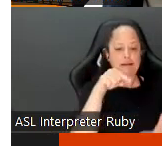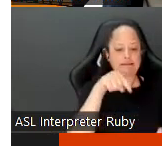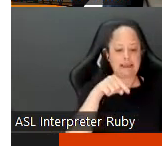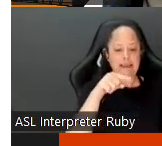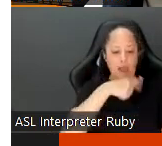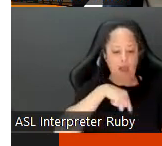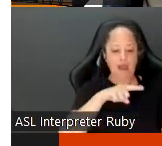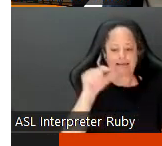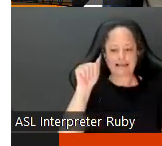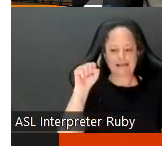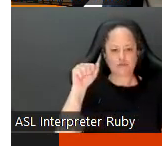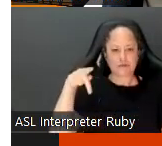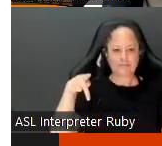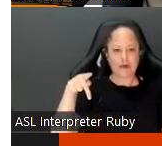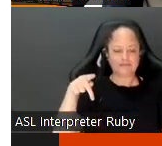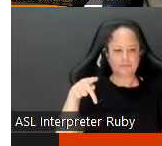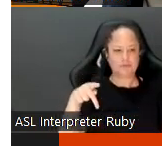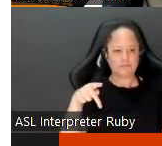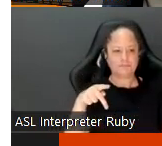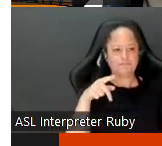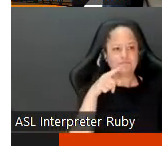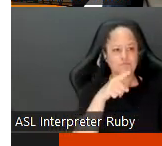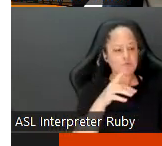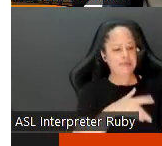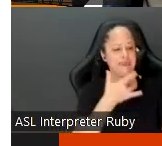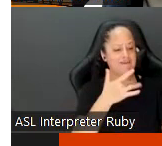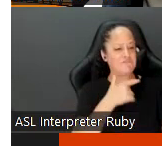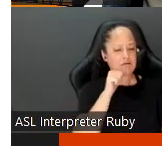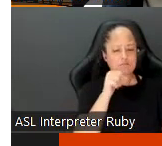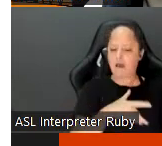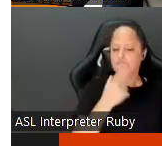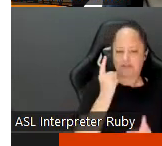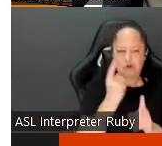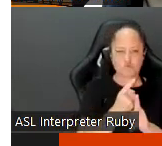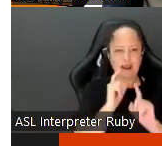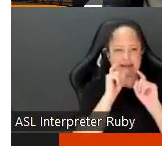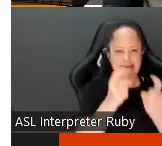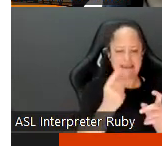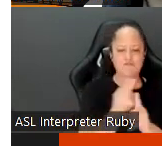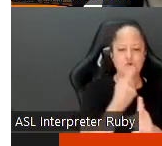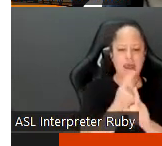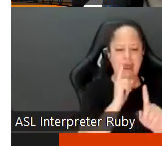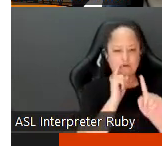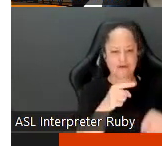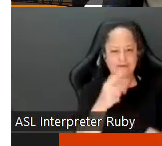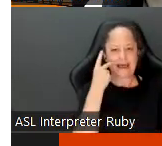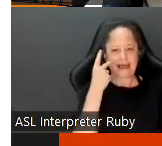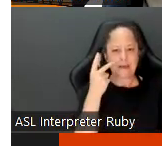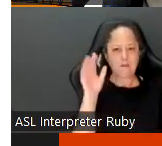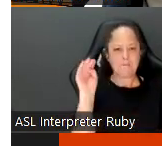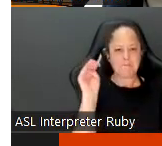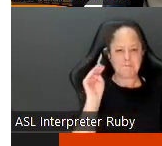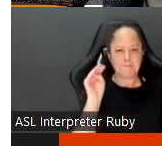as possible um and again you can just feel that it doesn't feel right and we can give you an accurate answer and i think michael's going to jump into